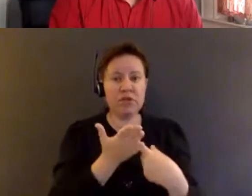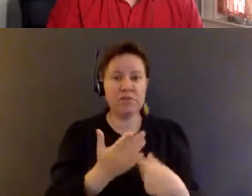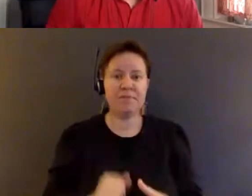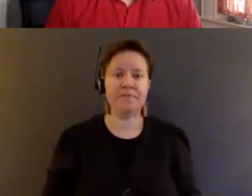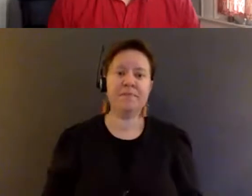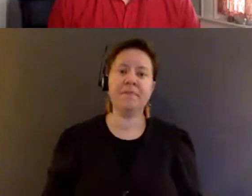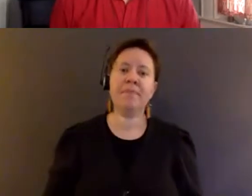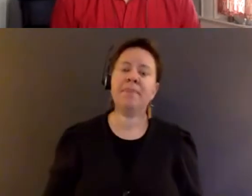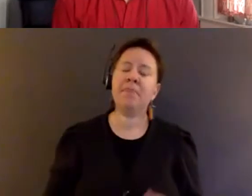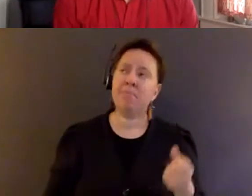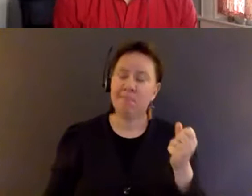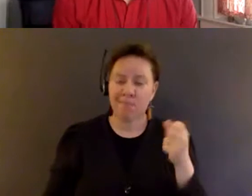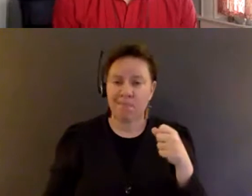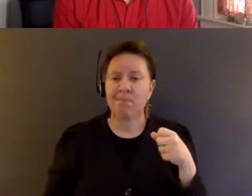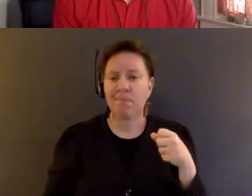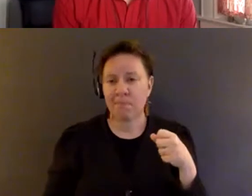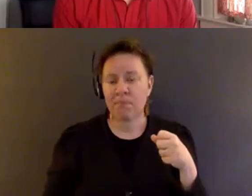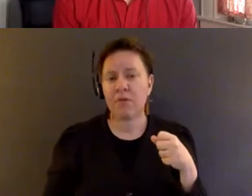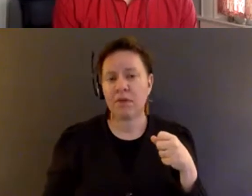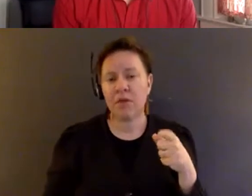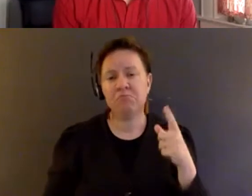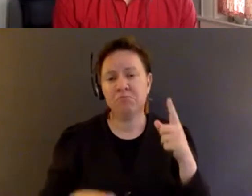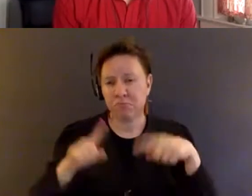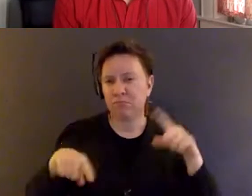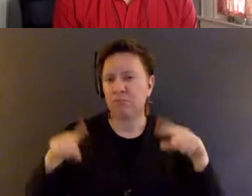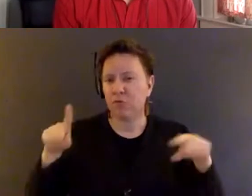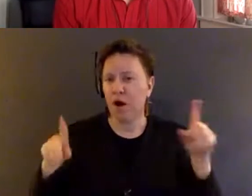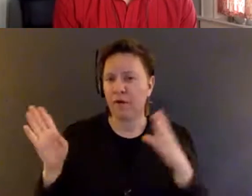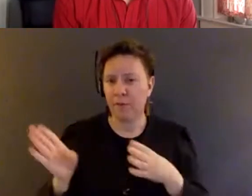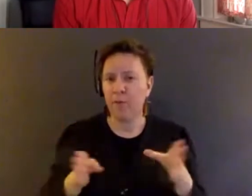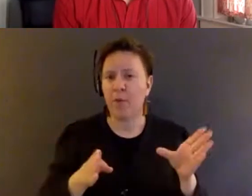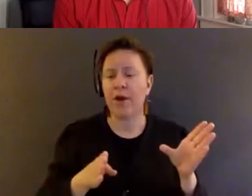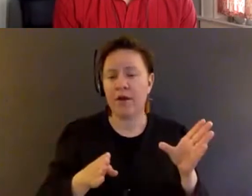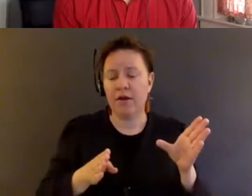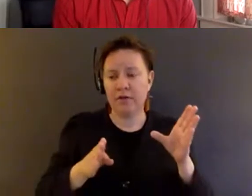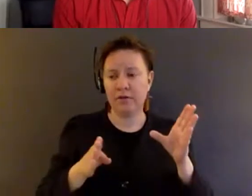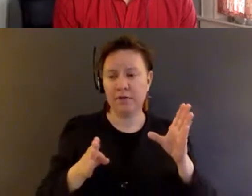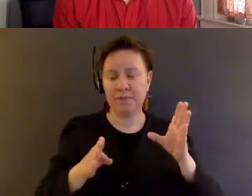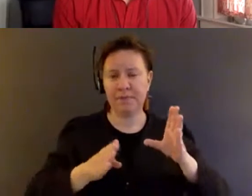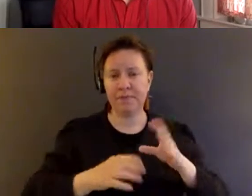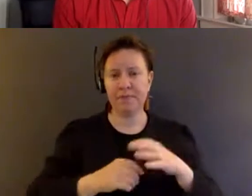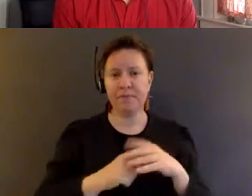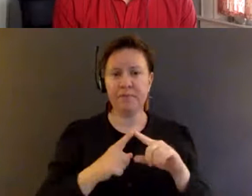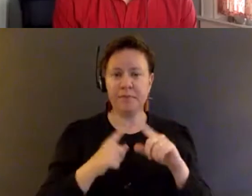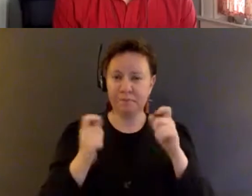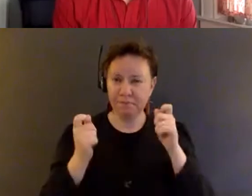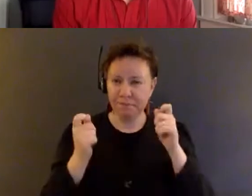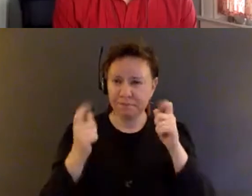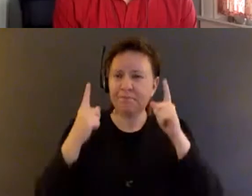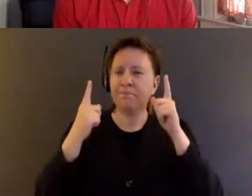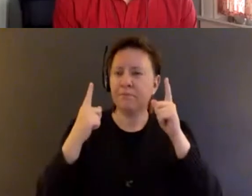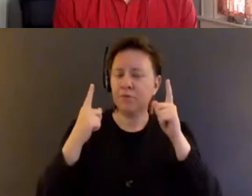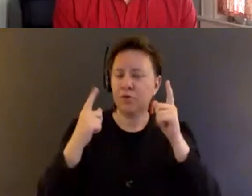Yeah, I think, you know, there's a variety of ways to, um, grapple with that. I mean, I think